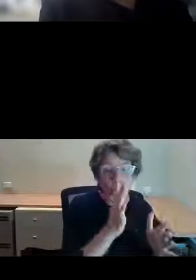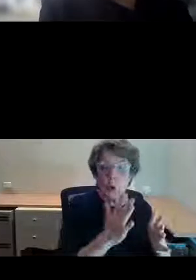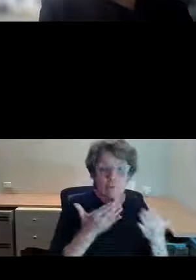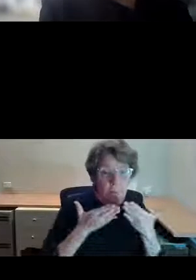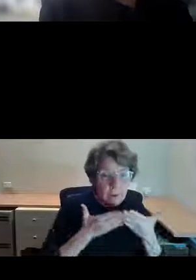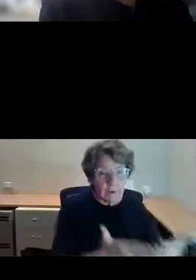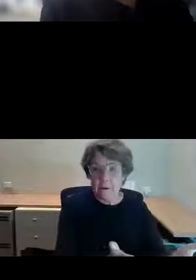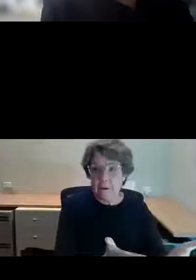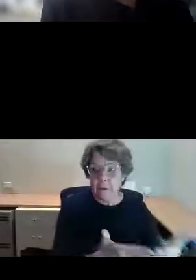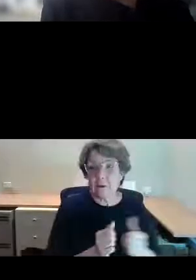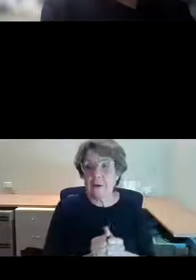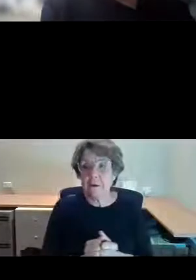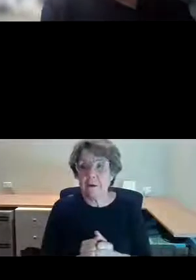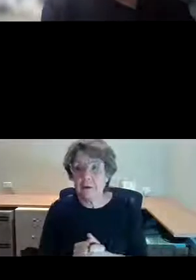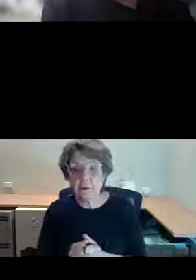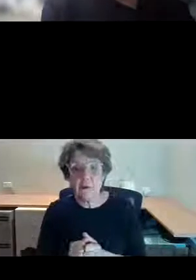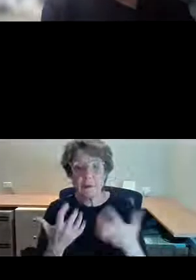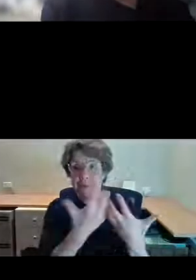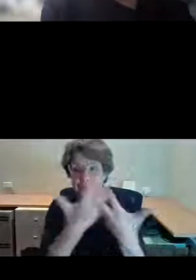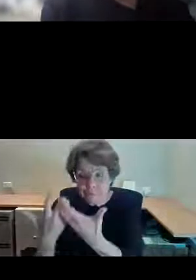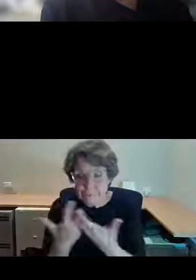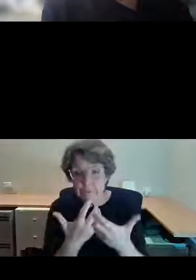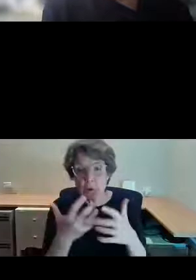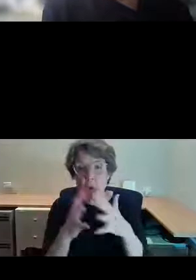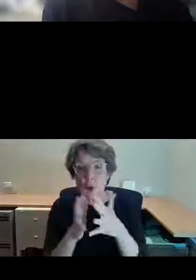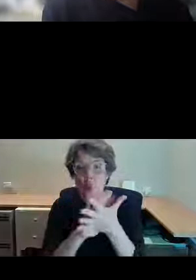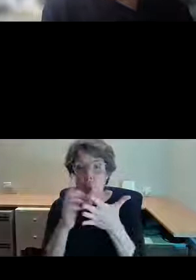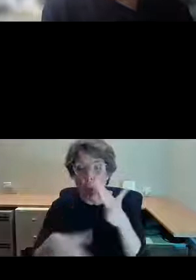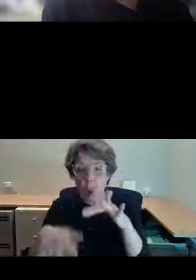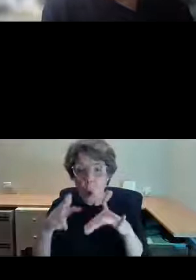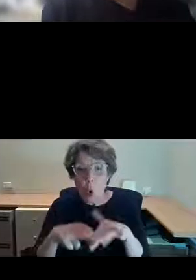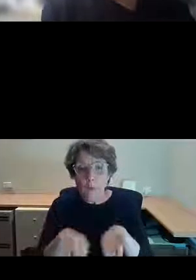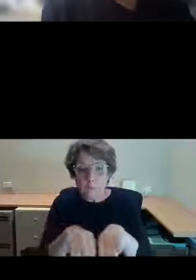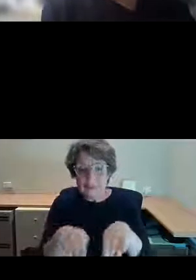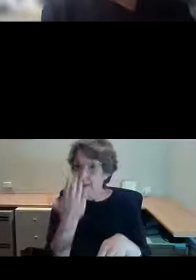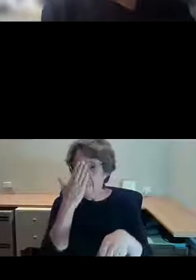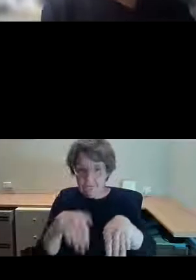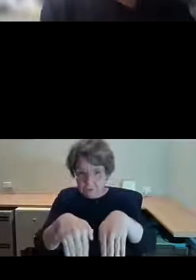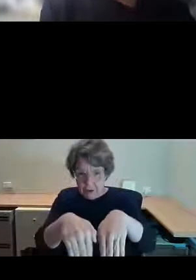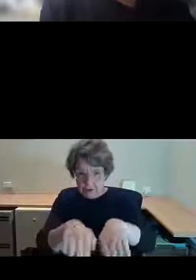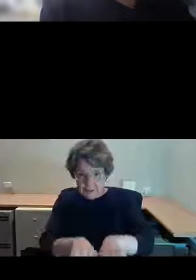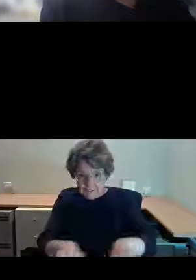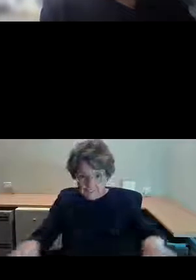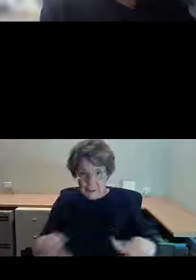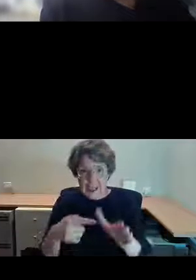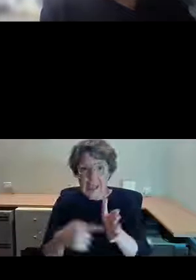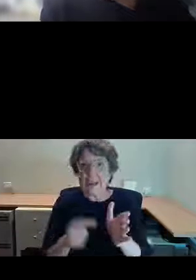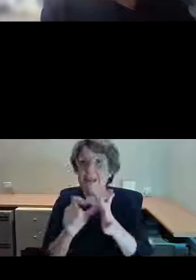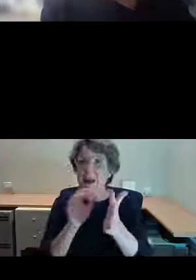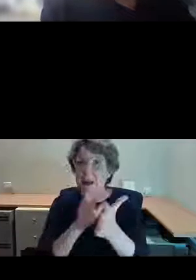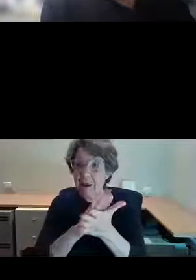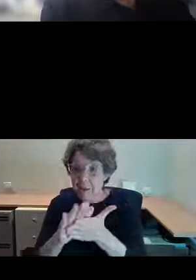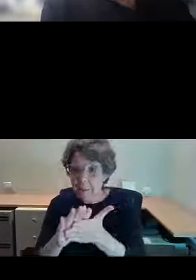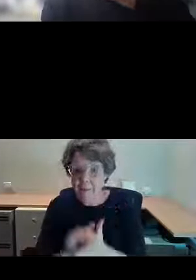in the harbour, the crowded walls and foreshores of the warehouses along Darling Harbour. And I think what's perhaps